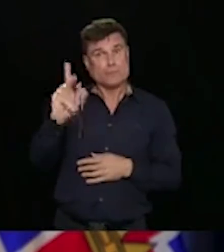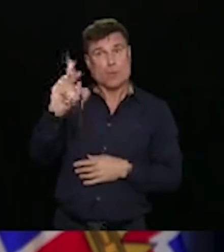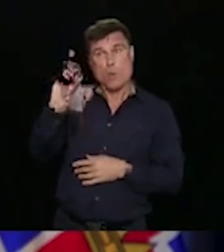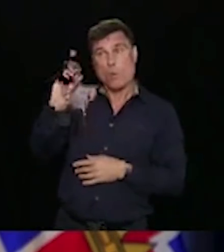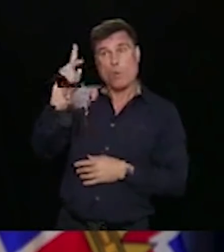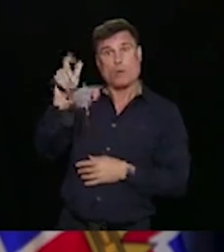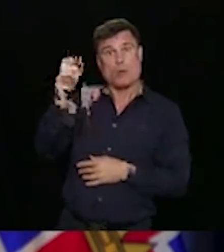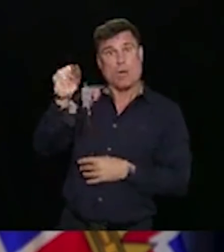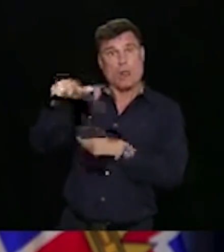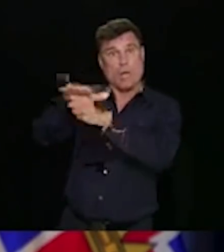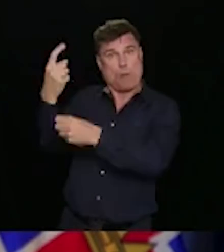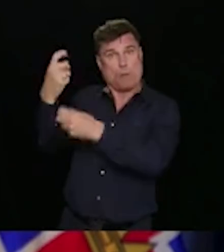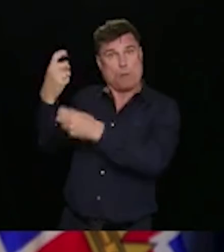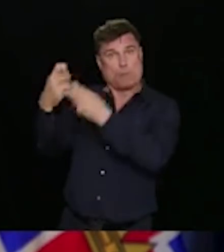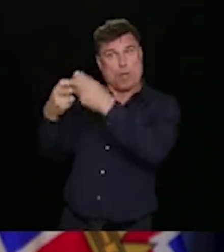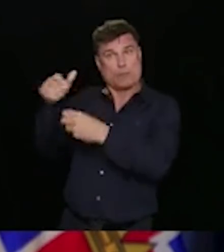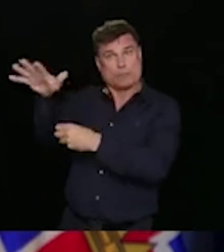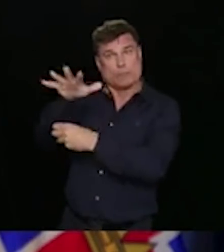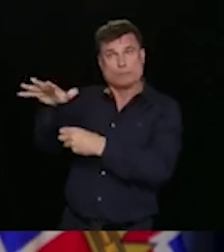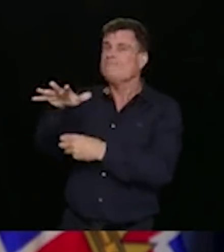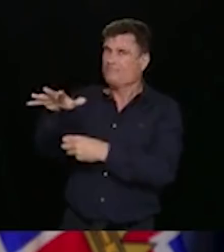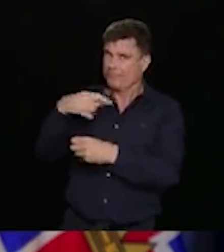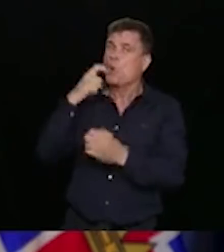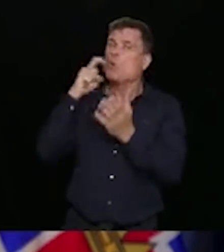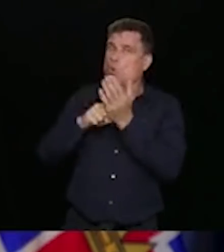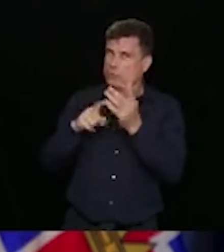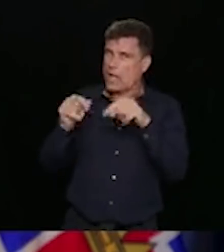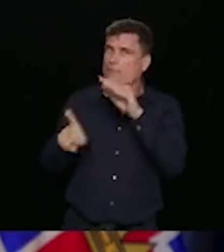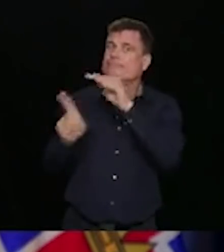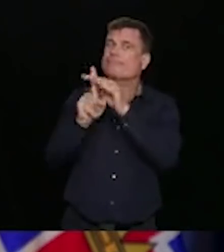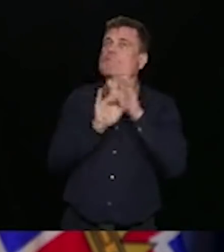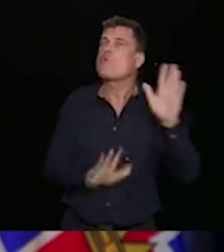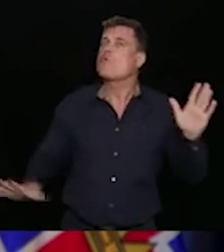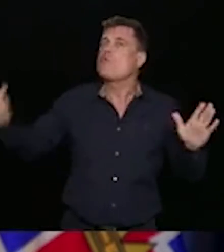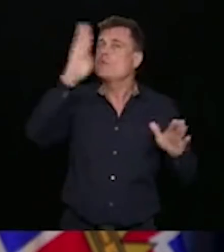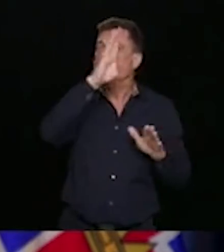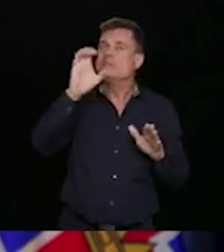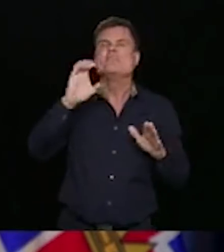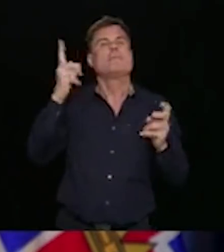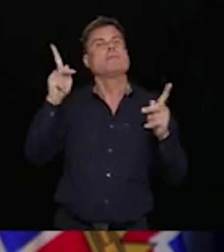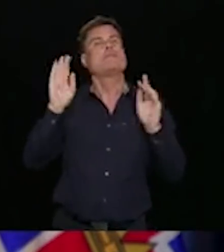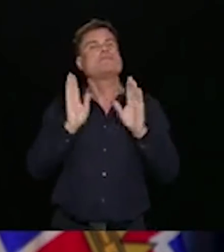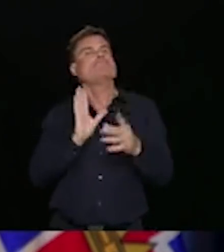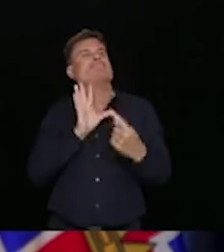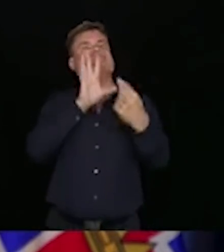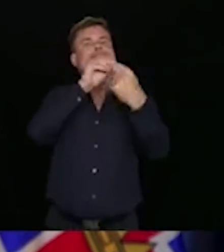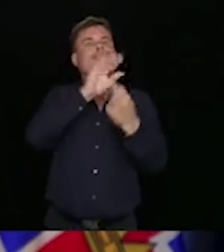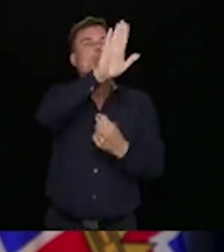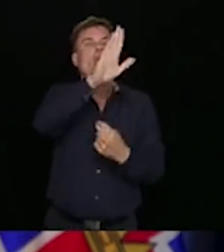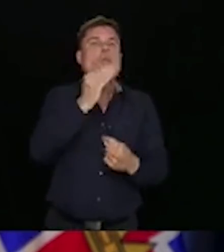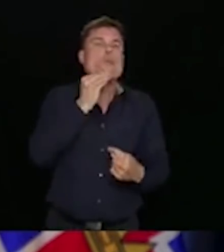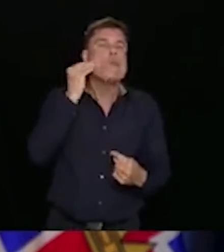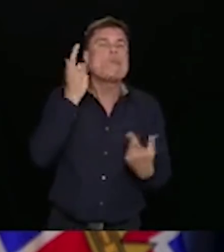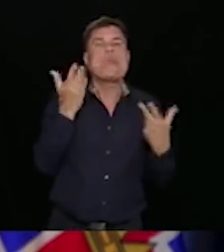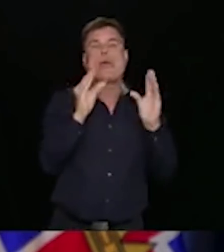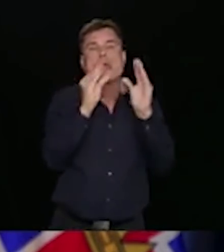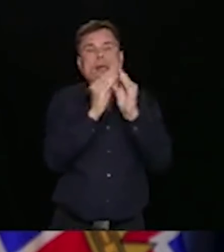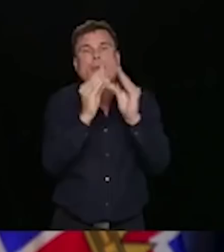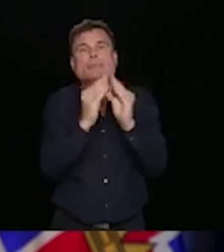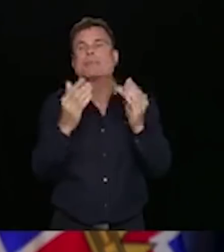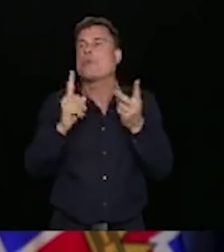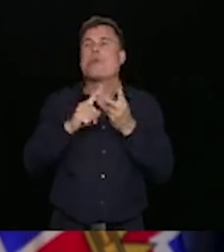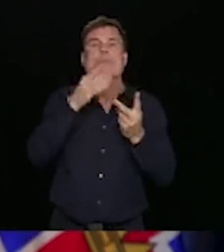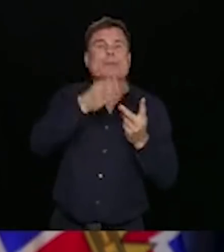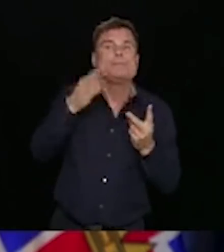vacation and rental places across BC. This will be another step in ensuring that we have those